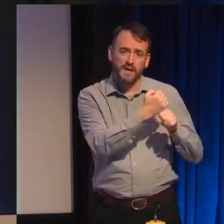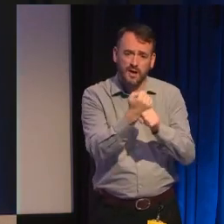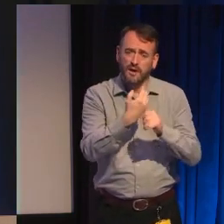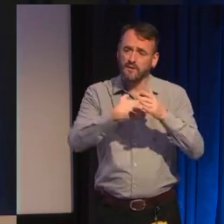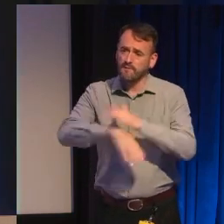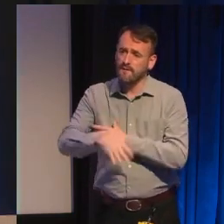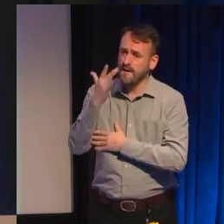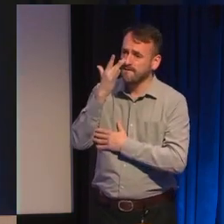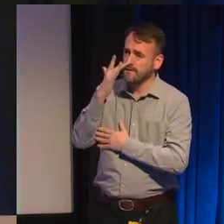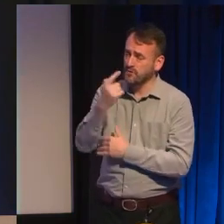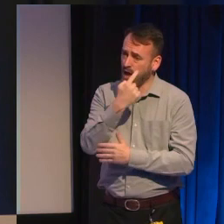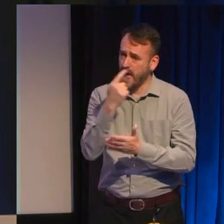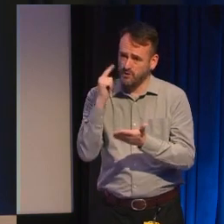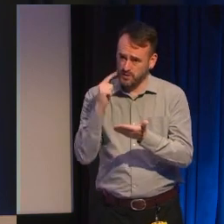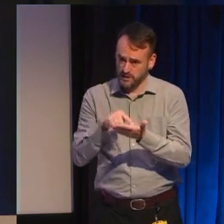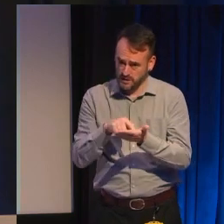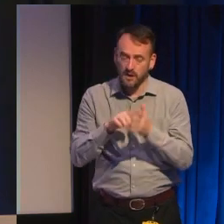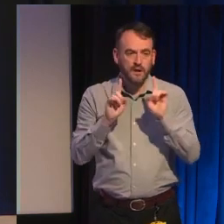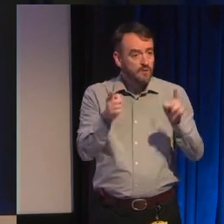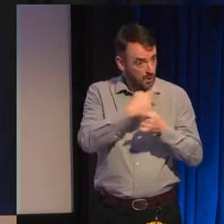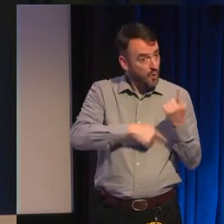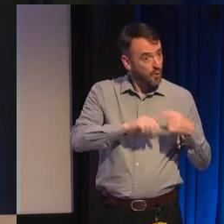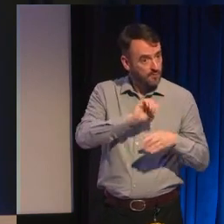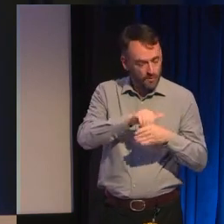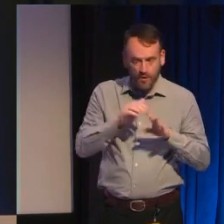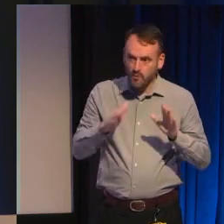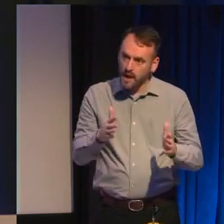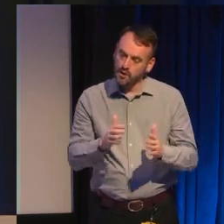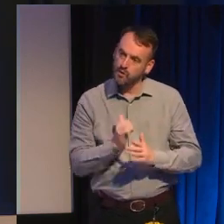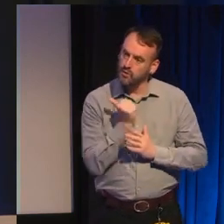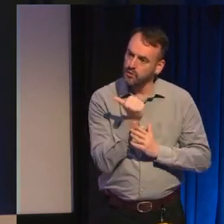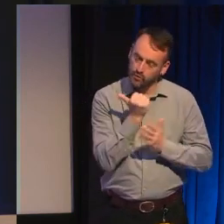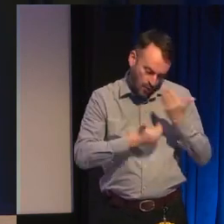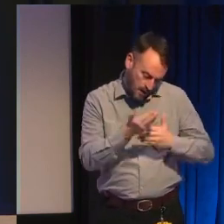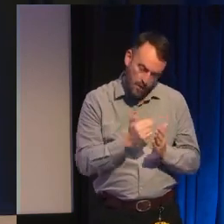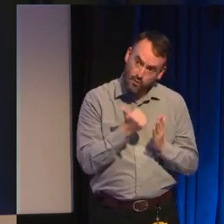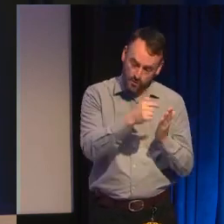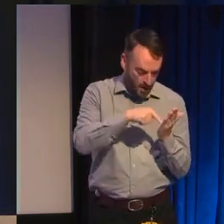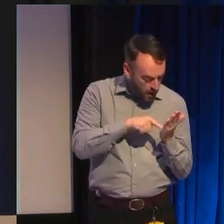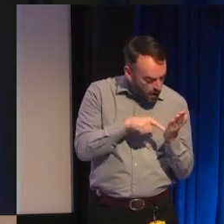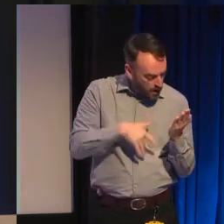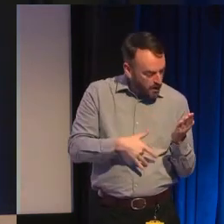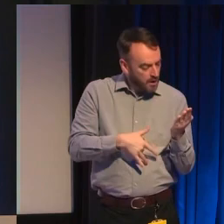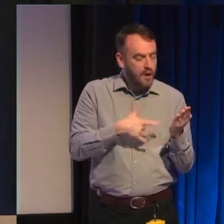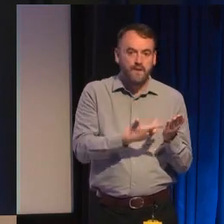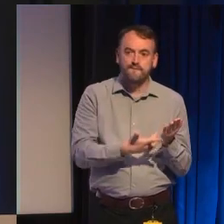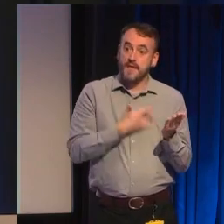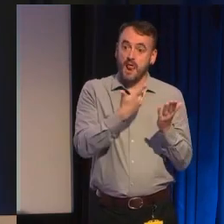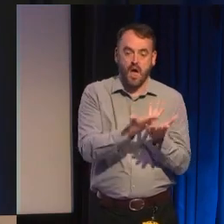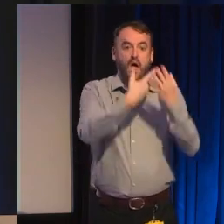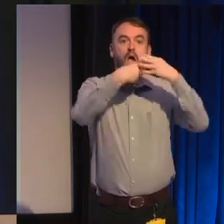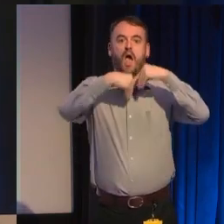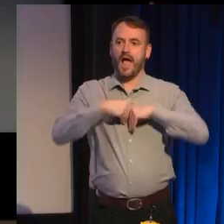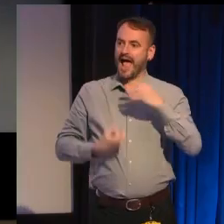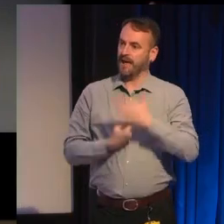story it feels like something that actually happened to you that's the power of storytelling in the ancestral environment